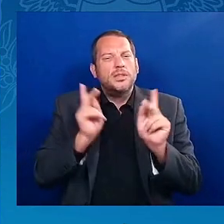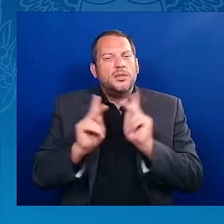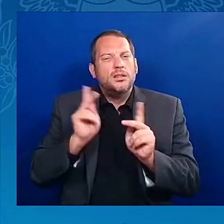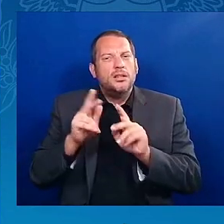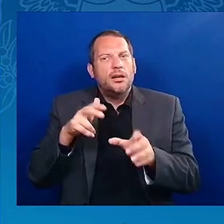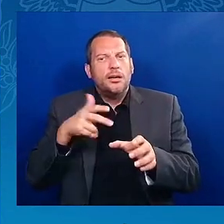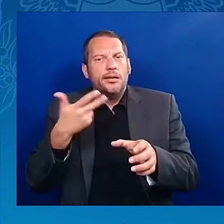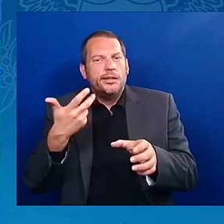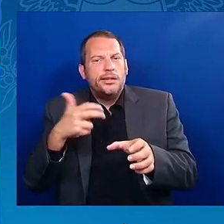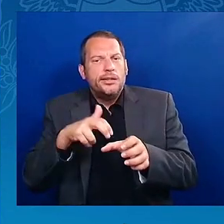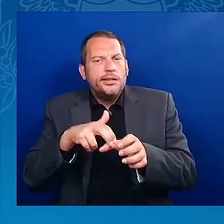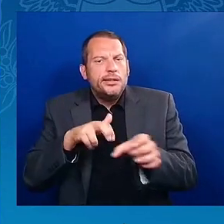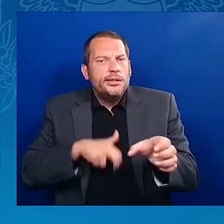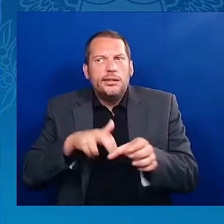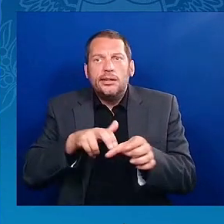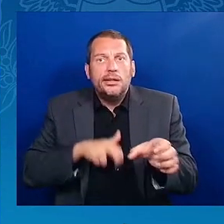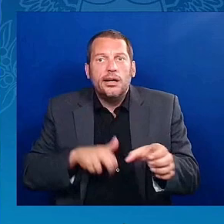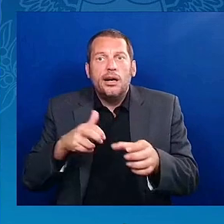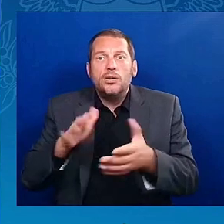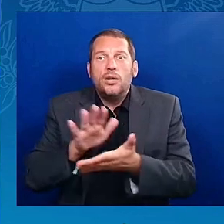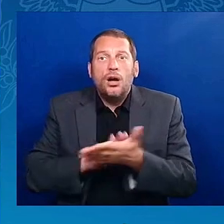loan is still due.